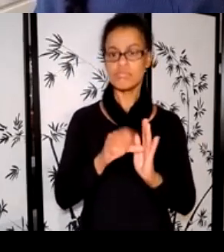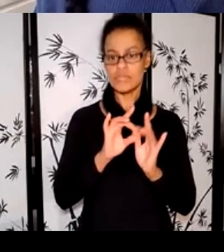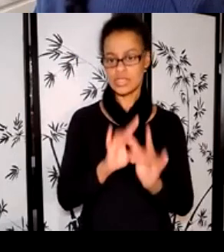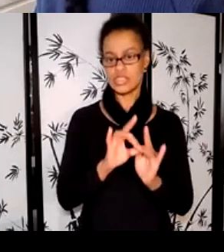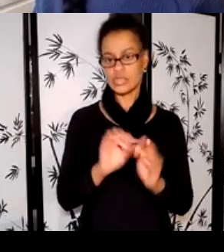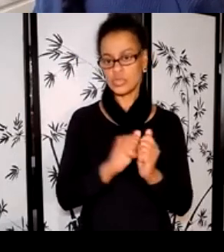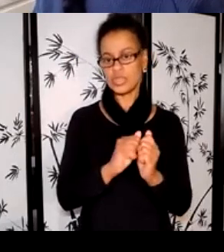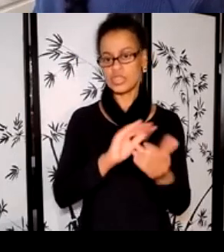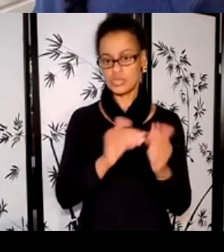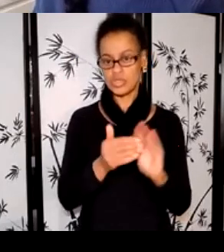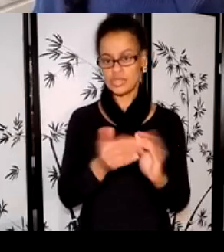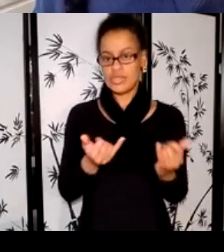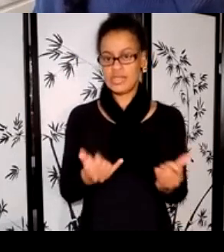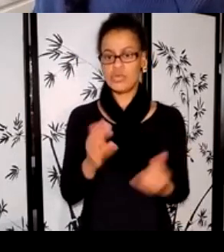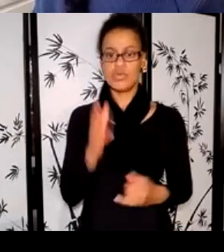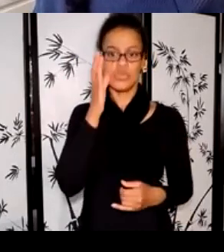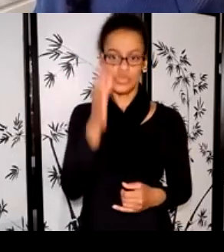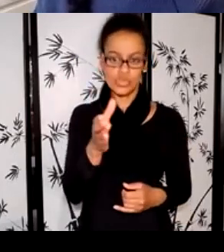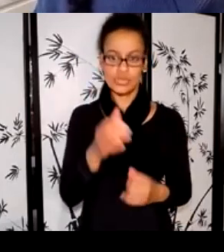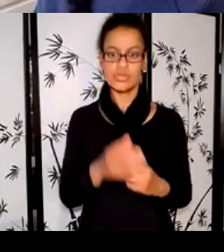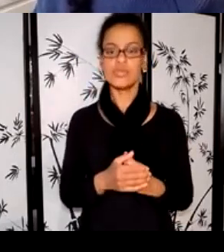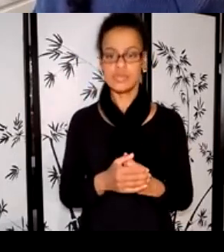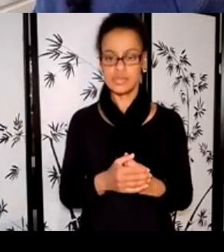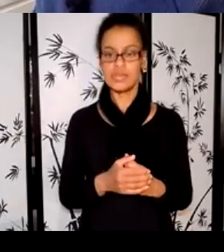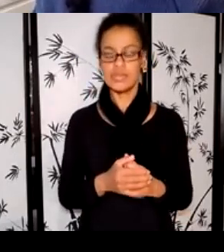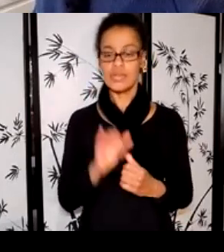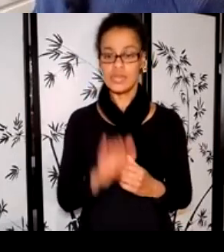this criterion holistically in your application as well.